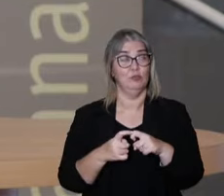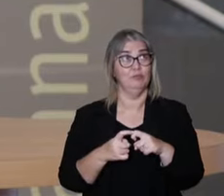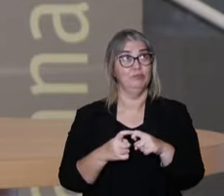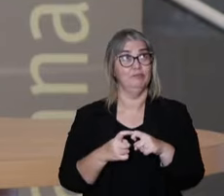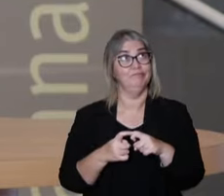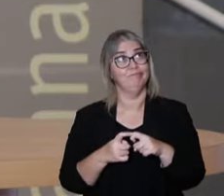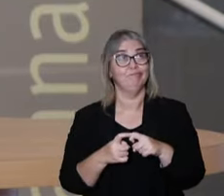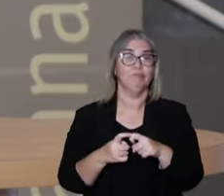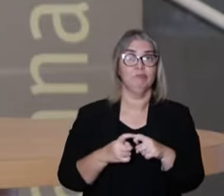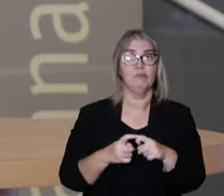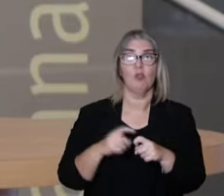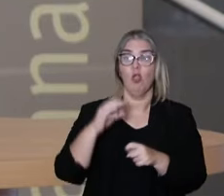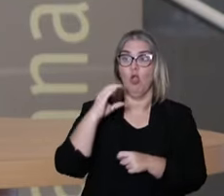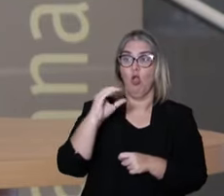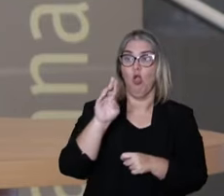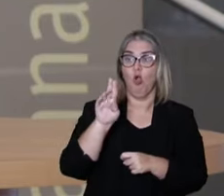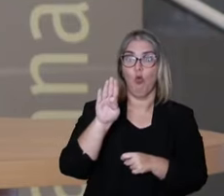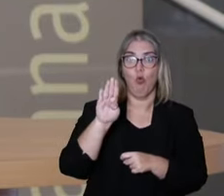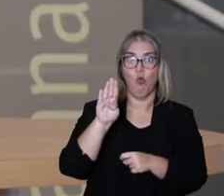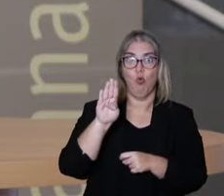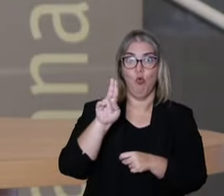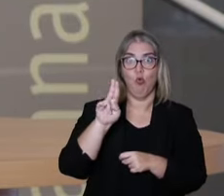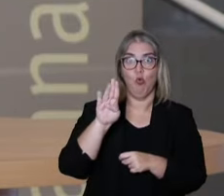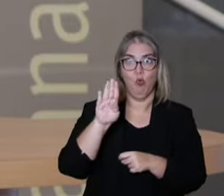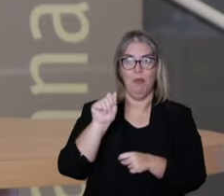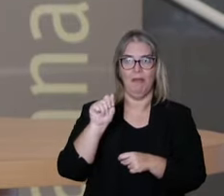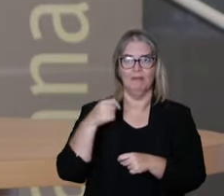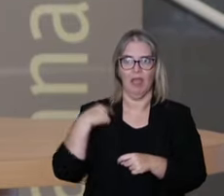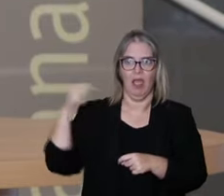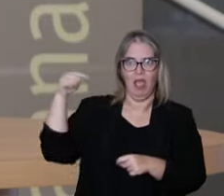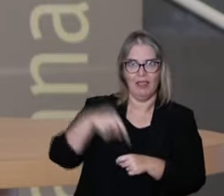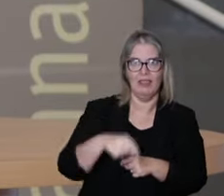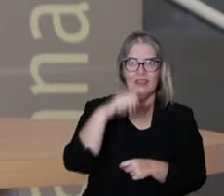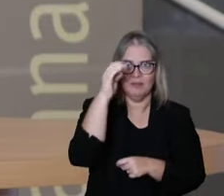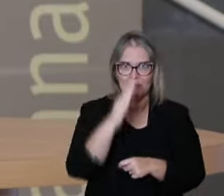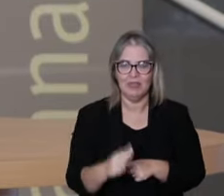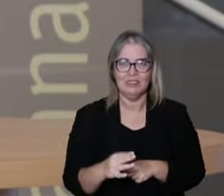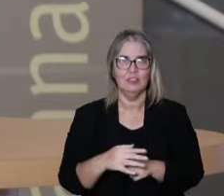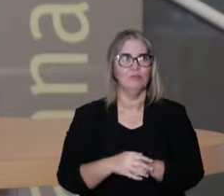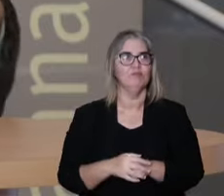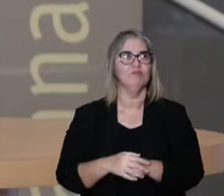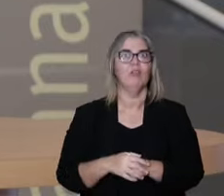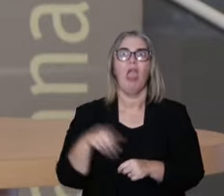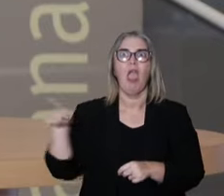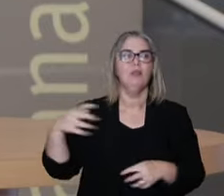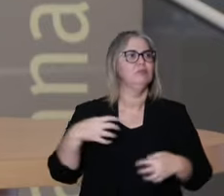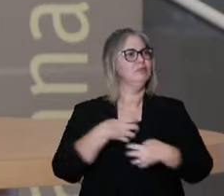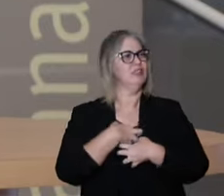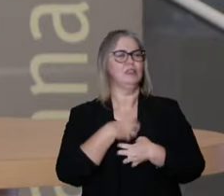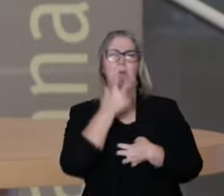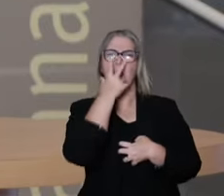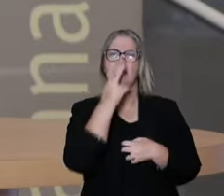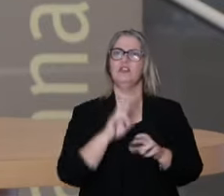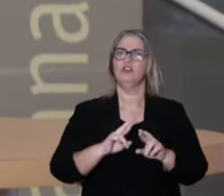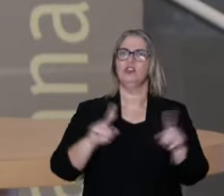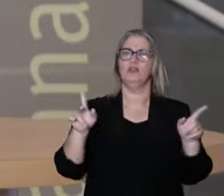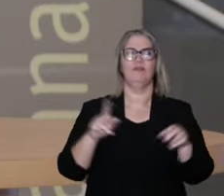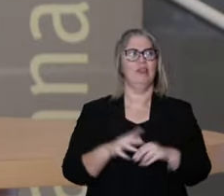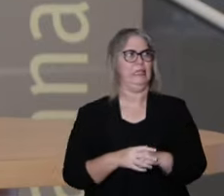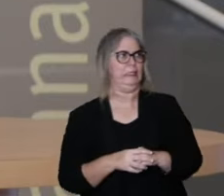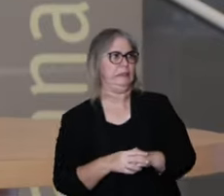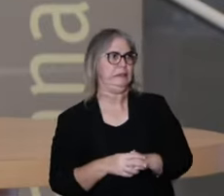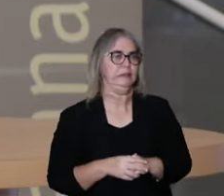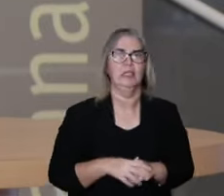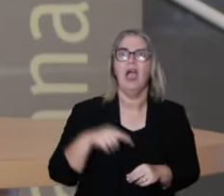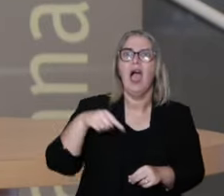We had Cuban doctors in a program called Mais Medicus, and they were intimidated of prescribing phytotherapy because it's a